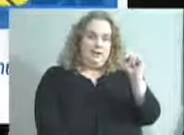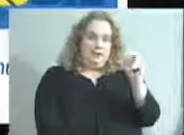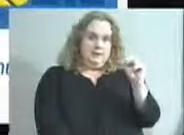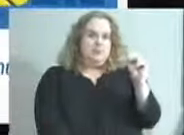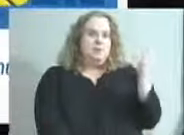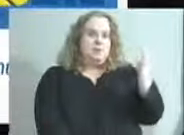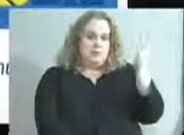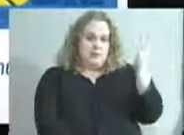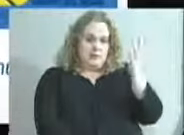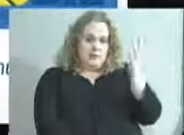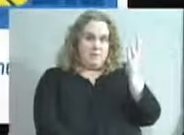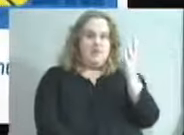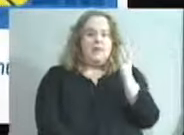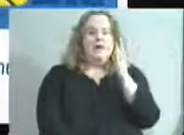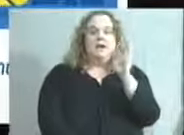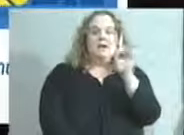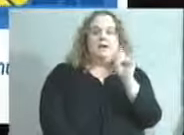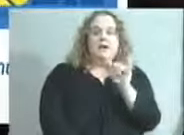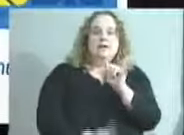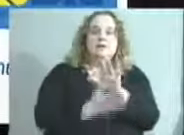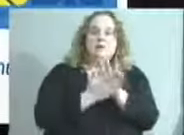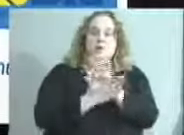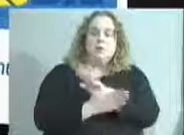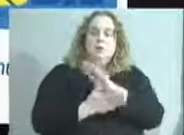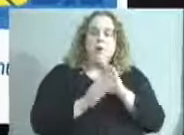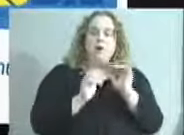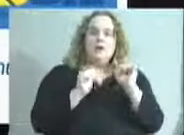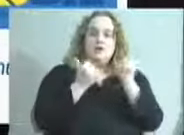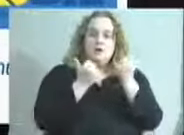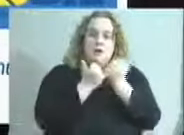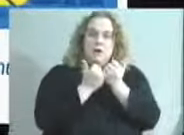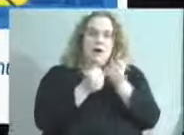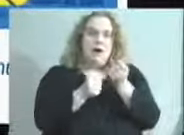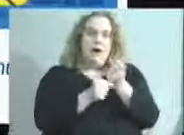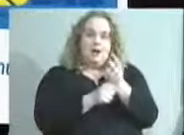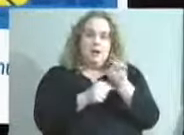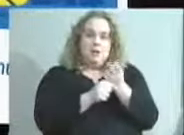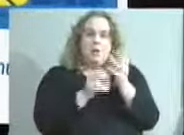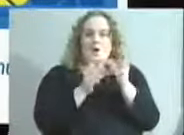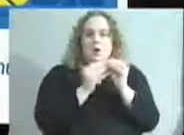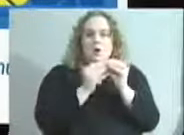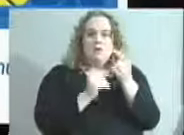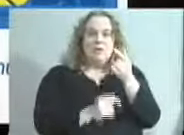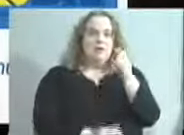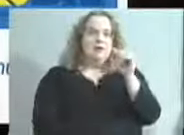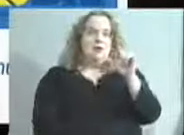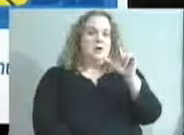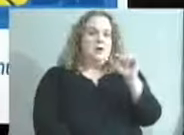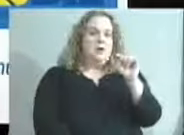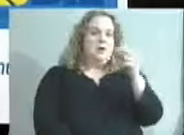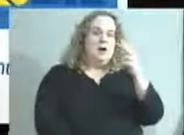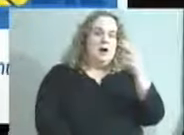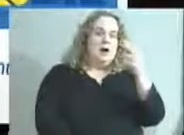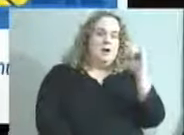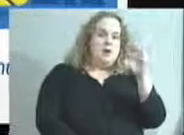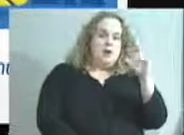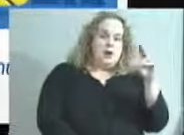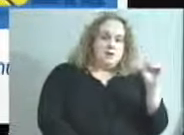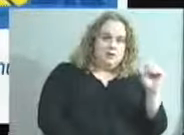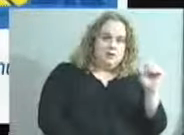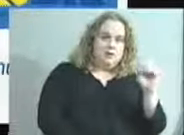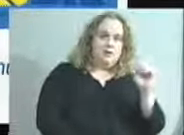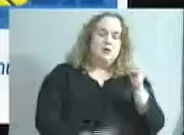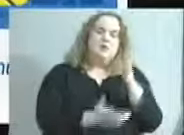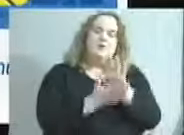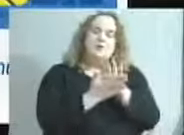Conference at the Galt House on Saturday, February 27th. Her presentation was entitled, School Finance,